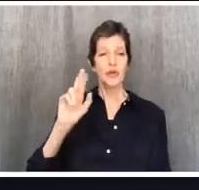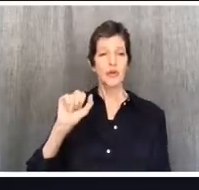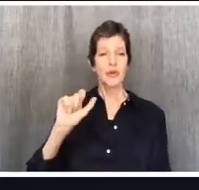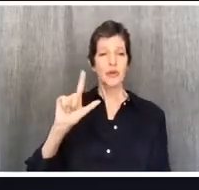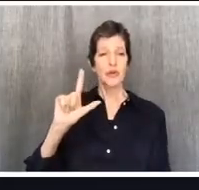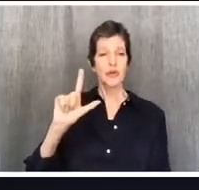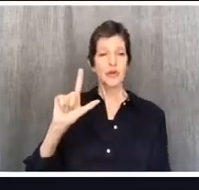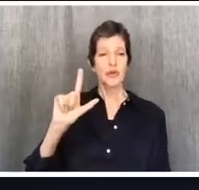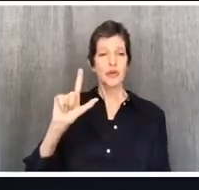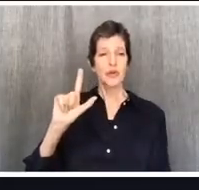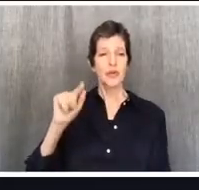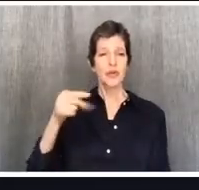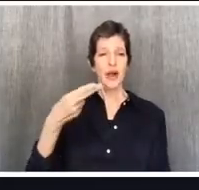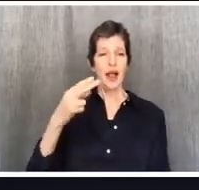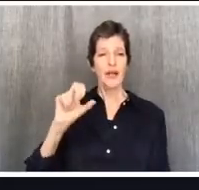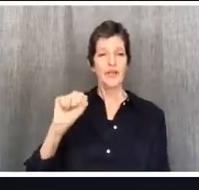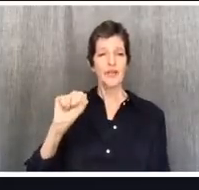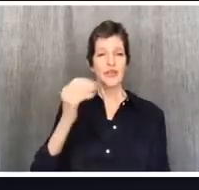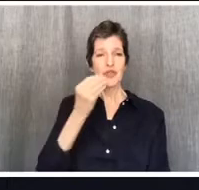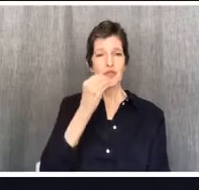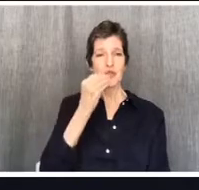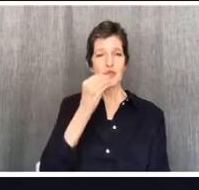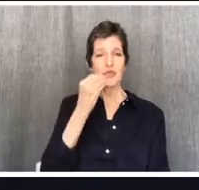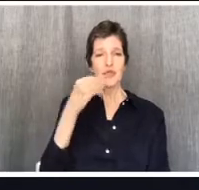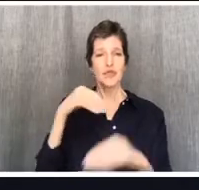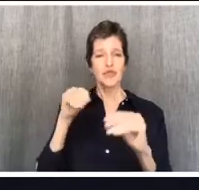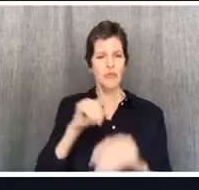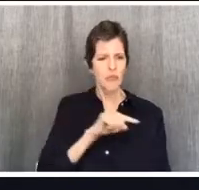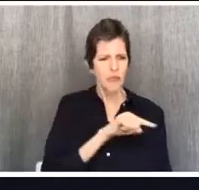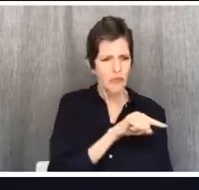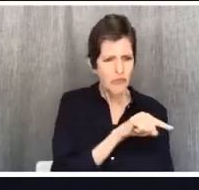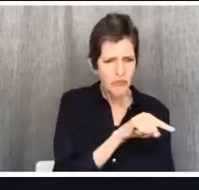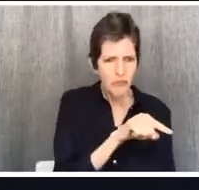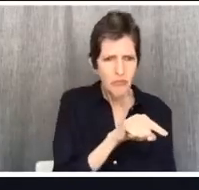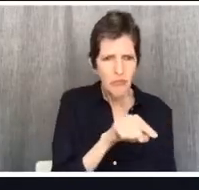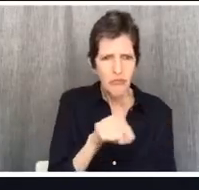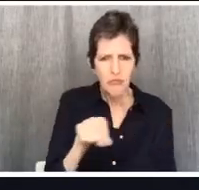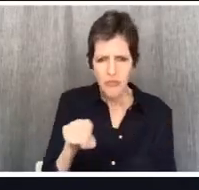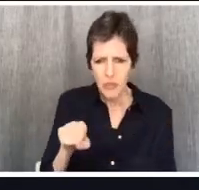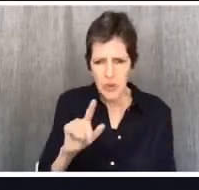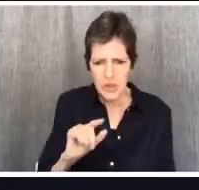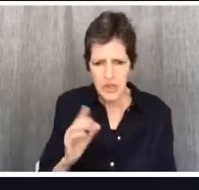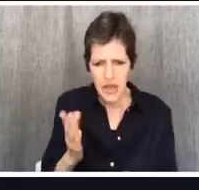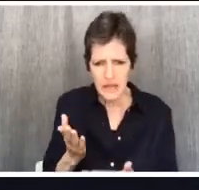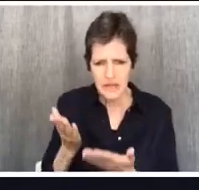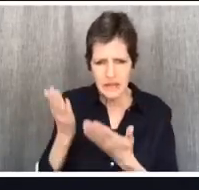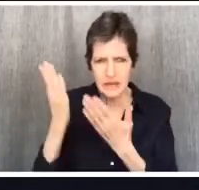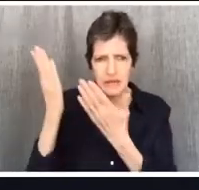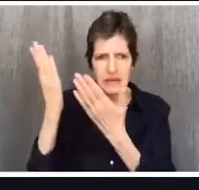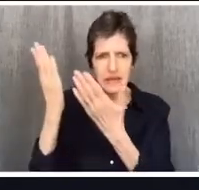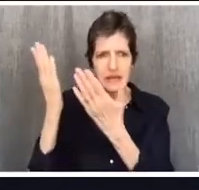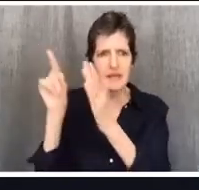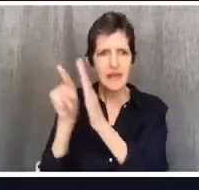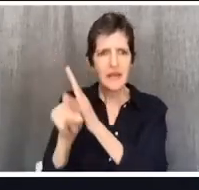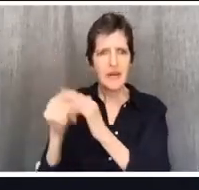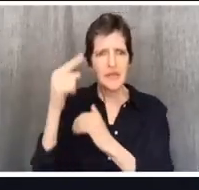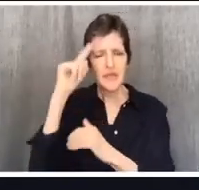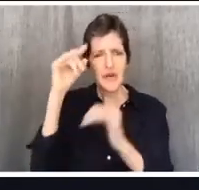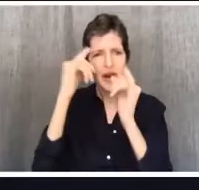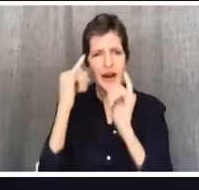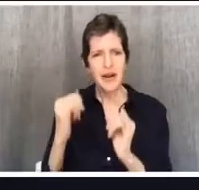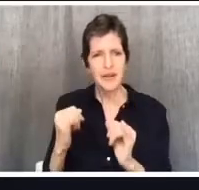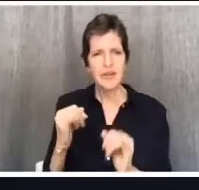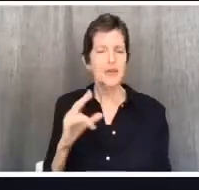But there's all kinds of other ways that we can see this premise being important for our lives. Medication